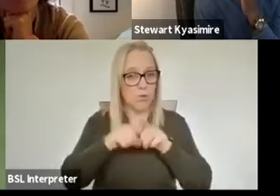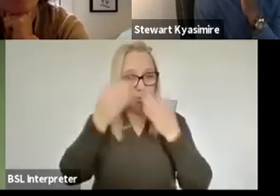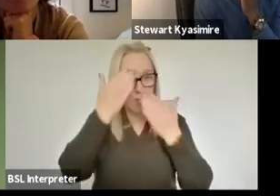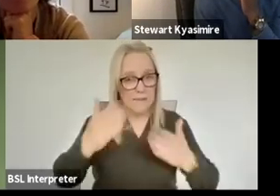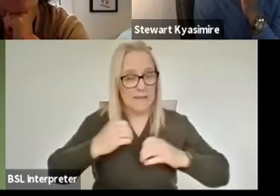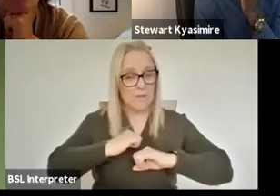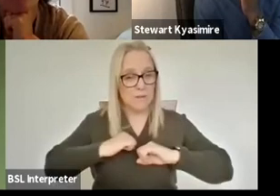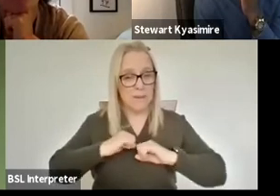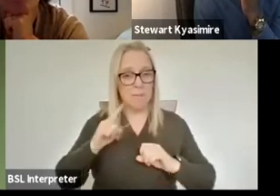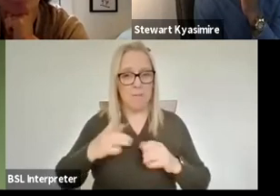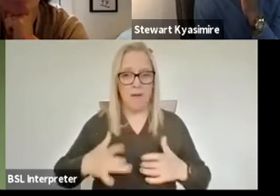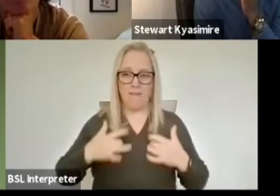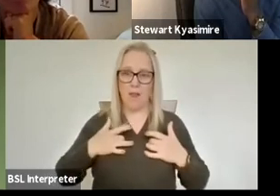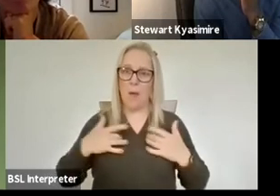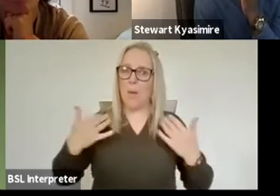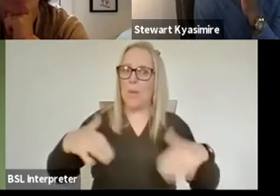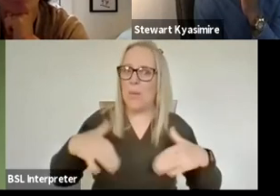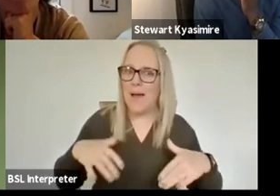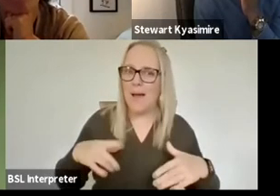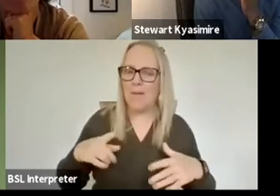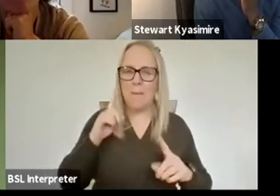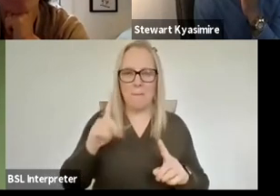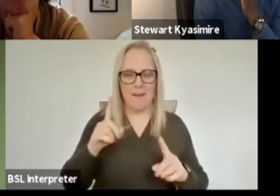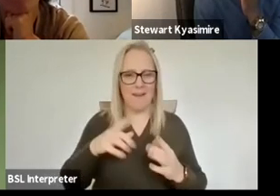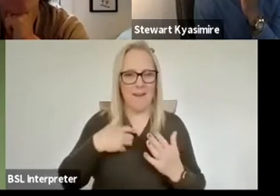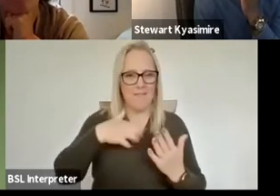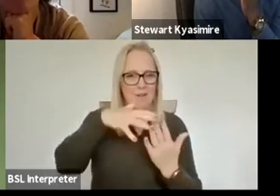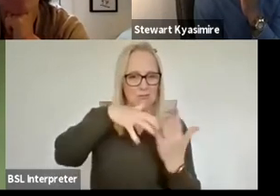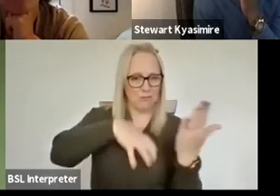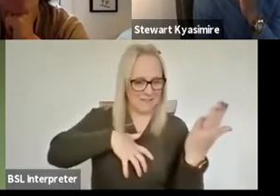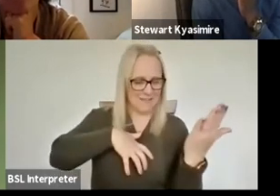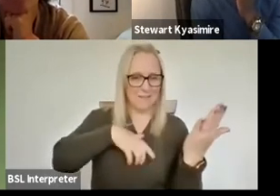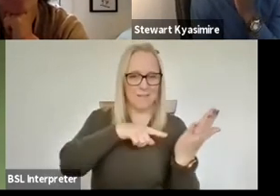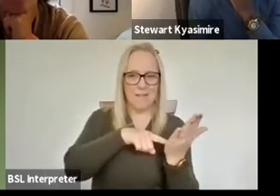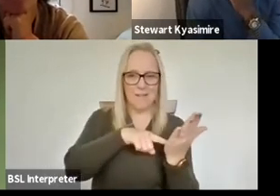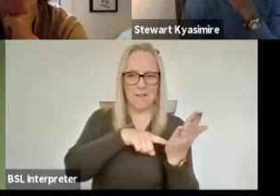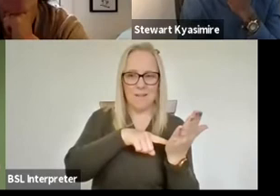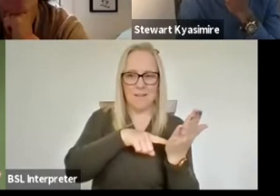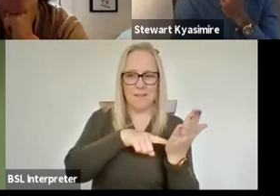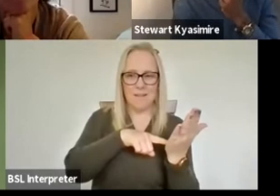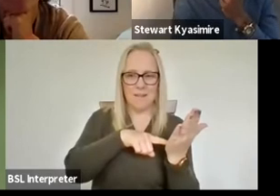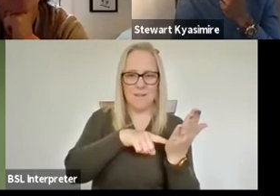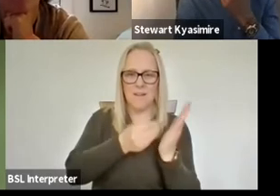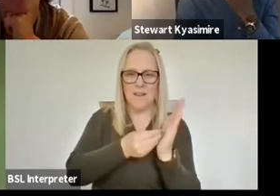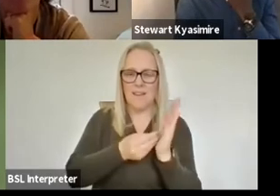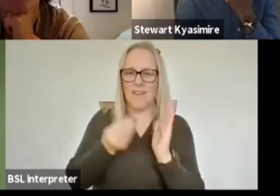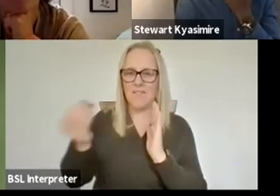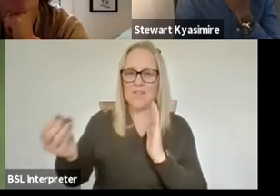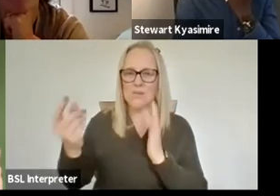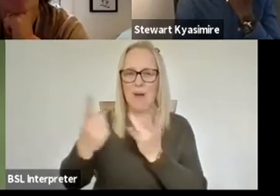was deeply moved to find out that this thing that i had written had flown away onto someone else's tongue and was being um